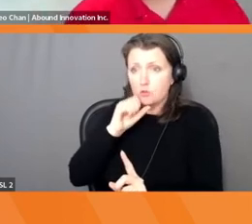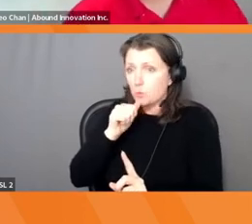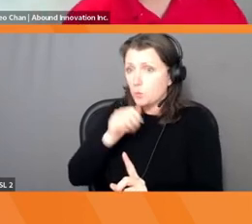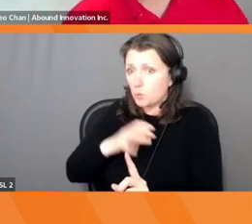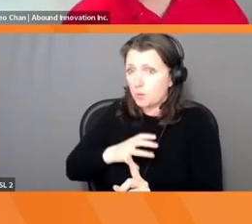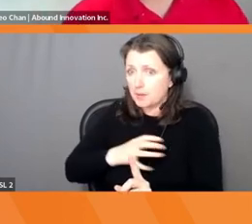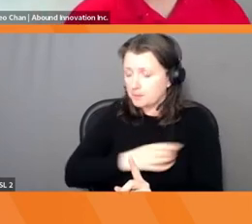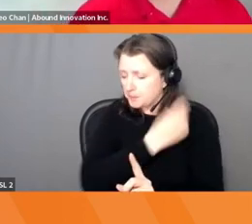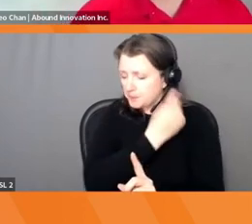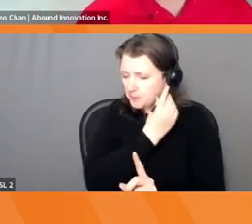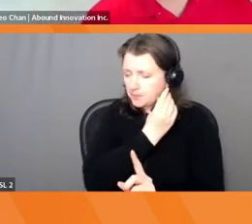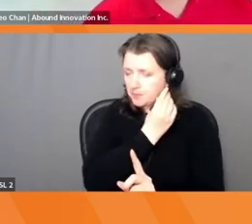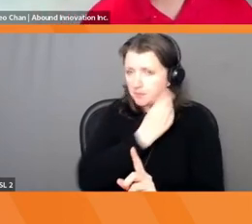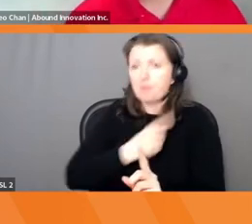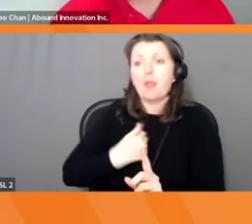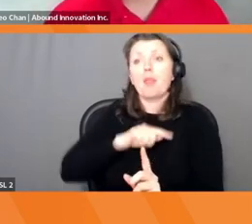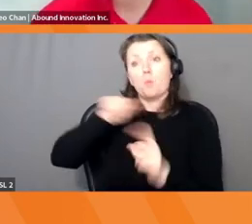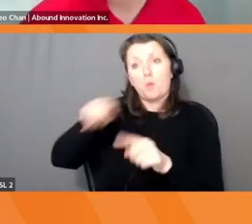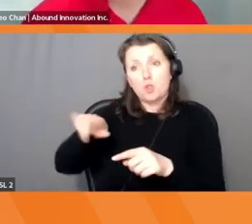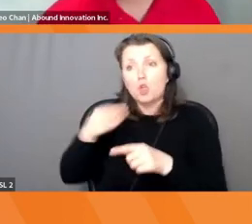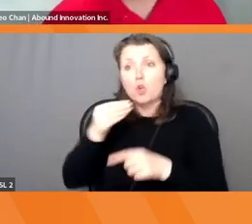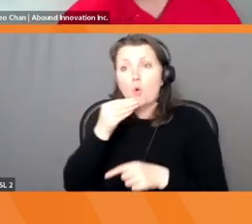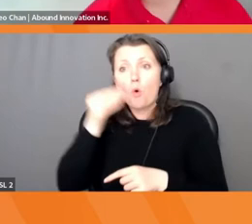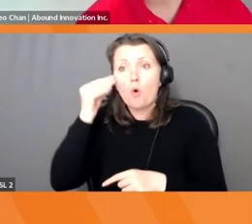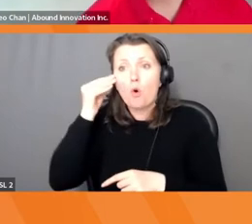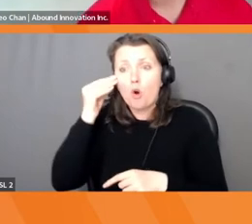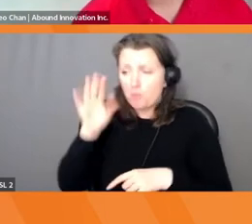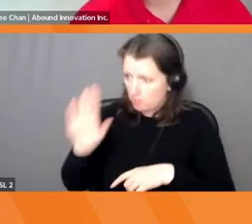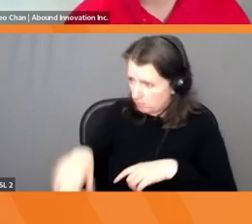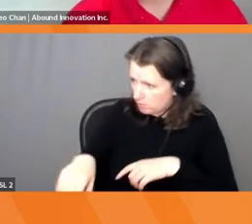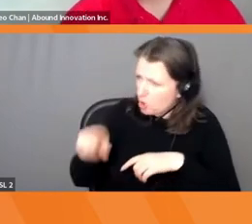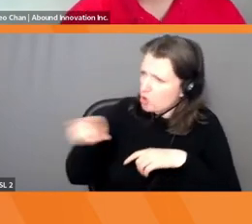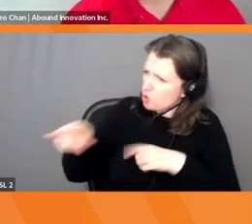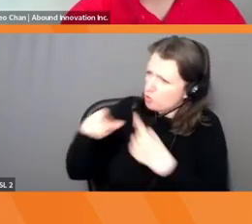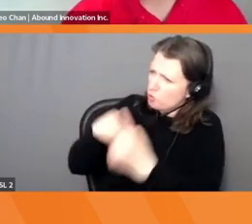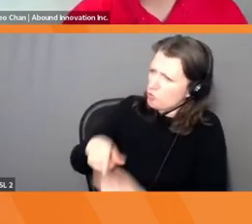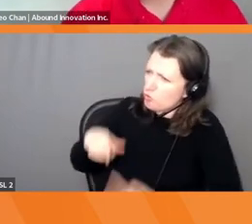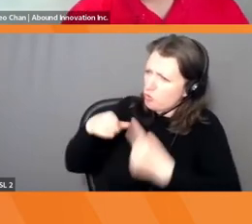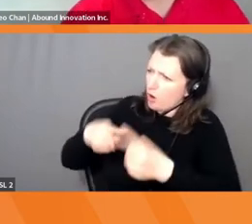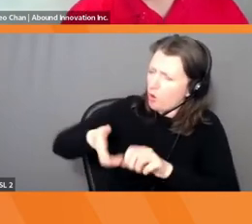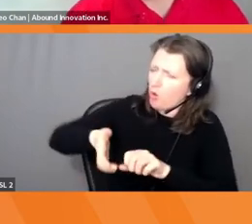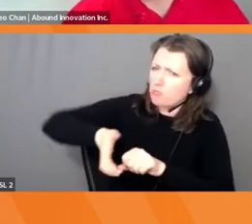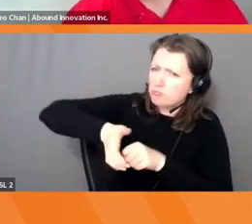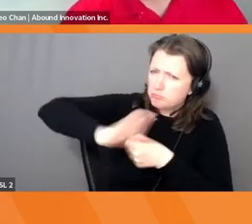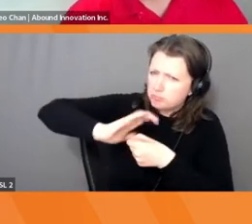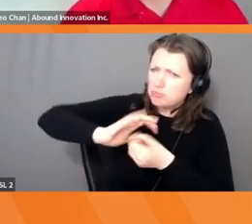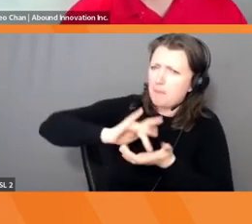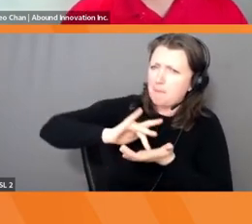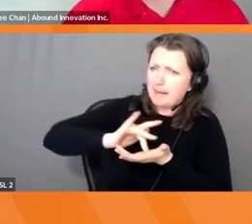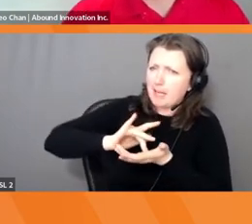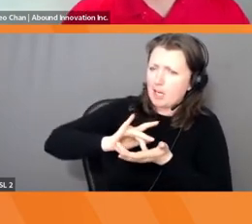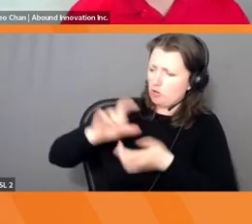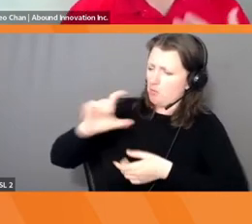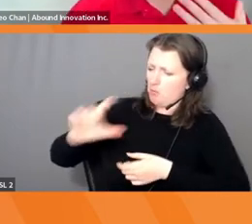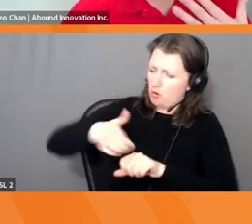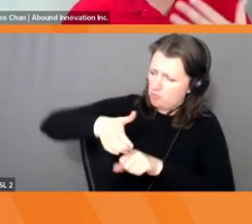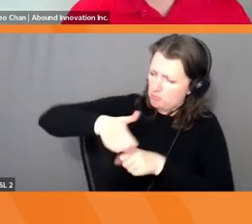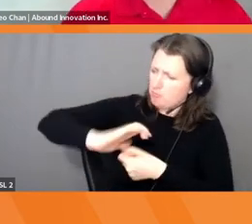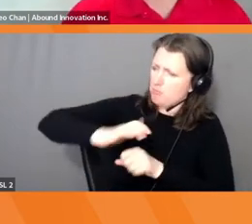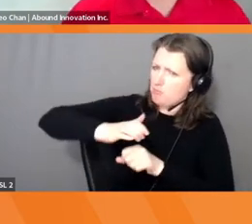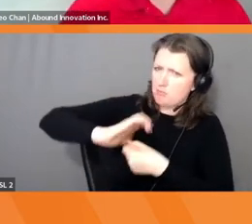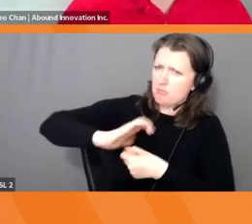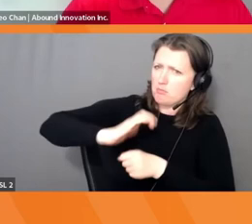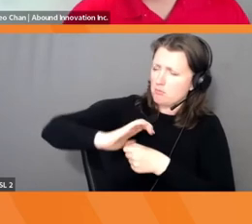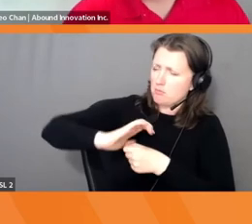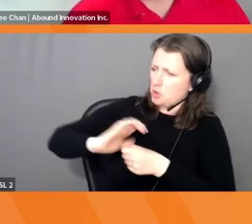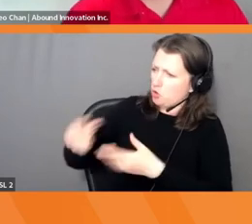opening a prescription bottle? She's like, Oh, no, no, no, no problems here. And they're like, really? Like, so they're kind of like, Can you show us how you do